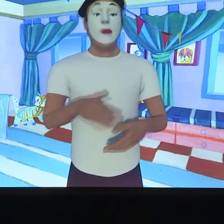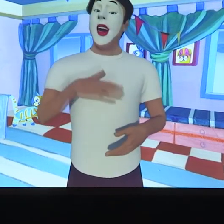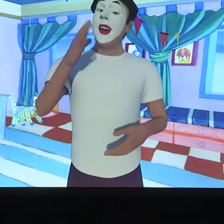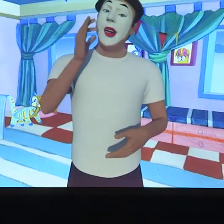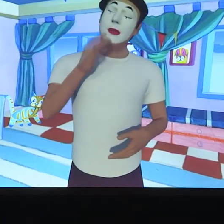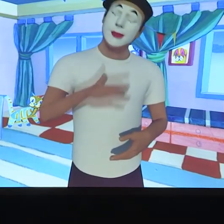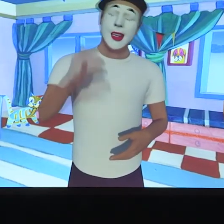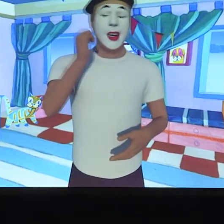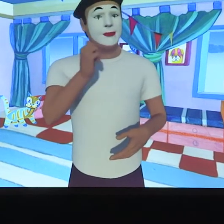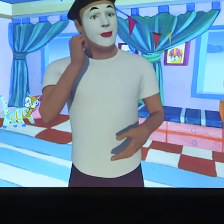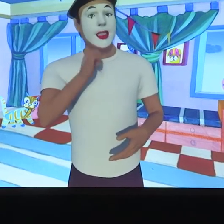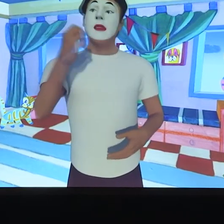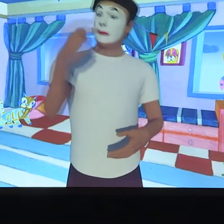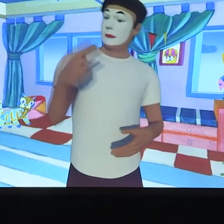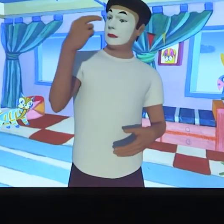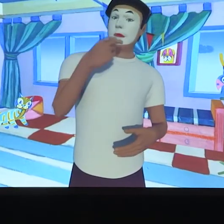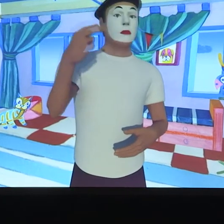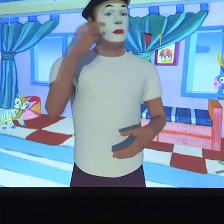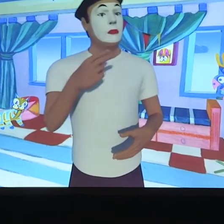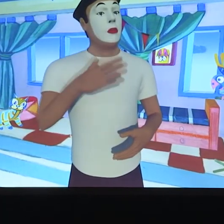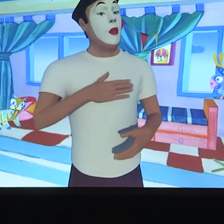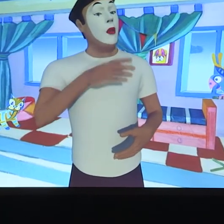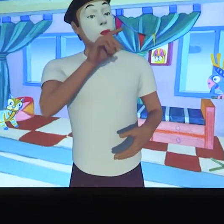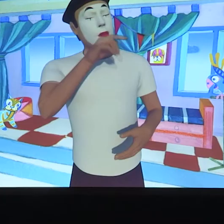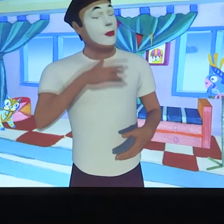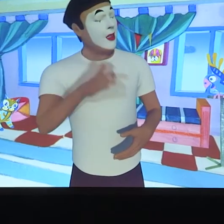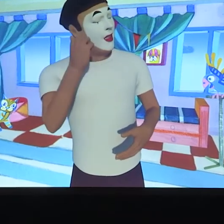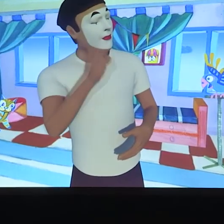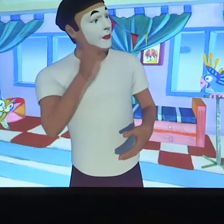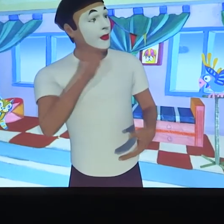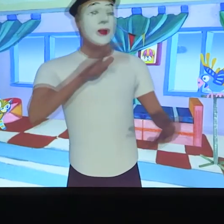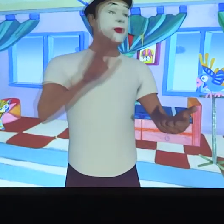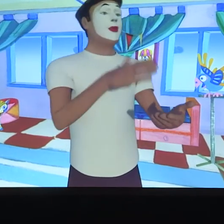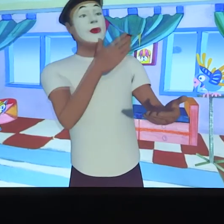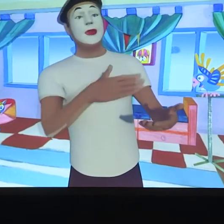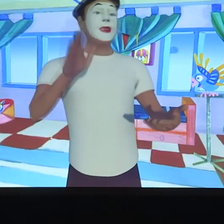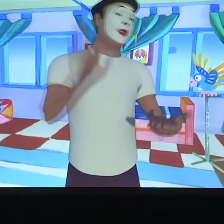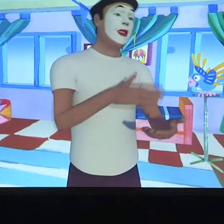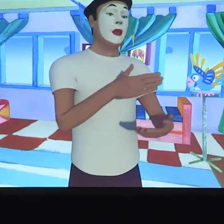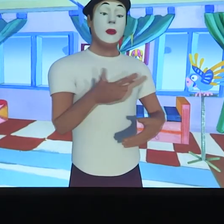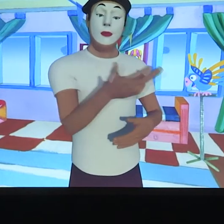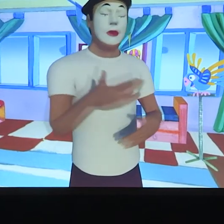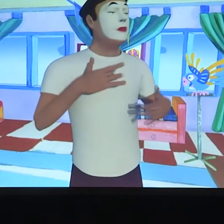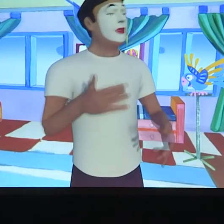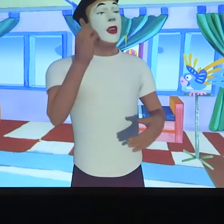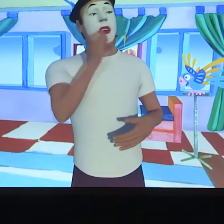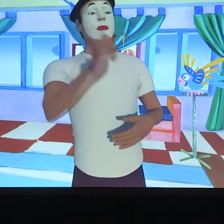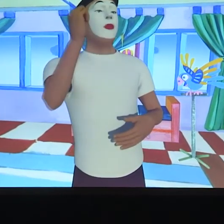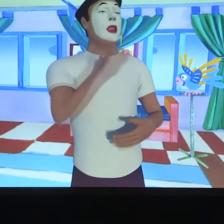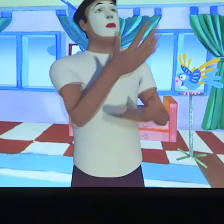about his dog barking, his cat looking at him, and his bird singing.